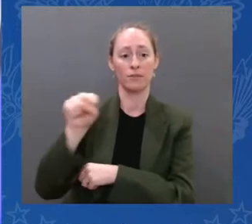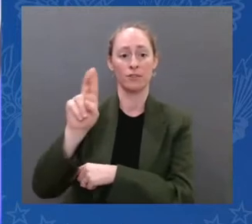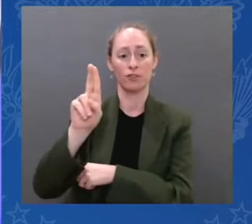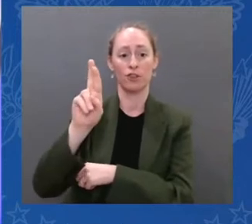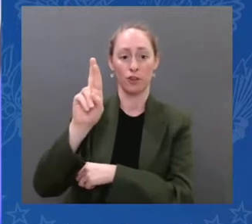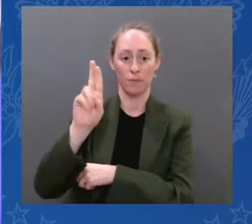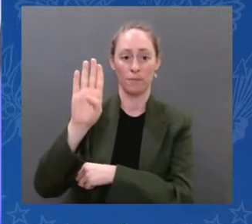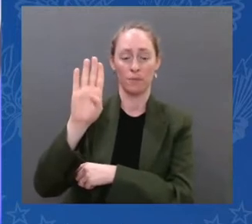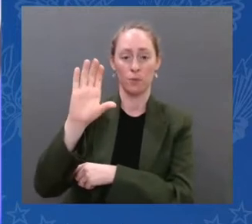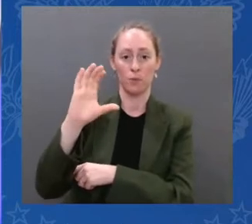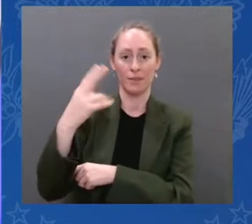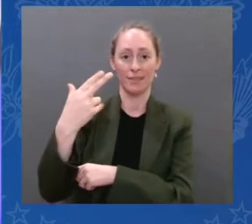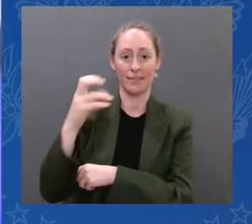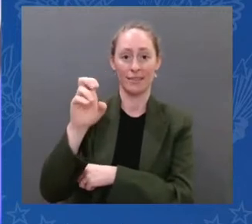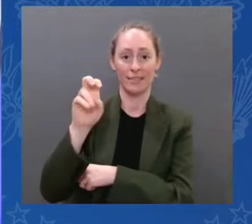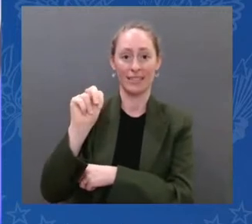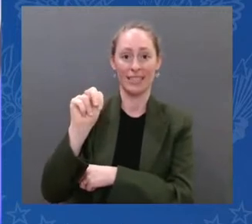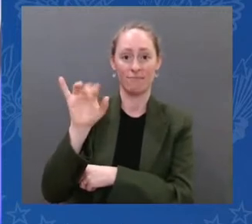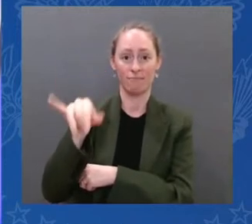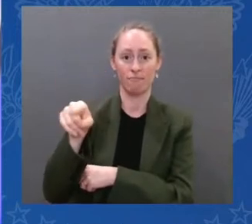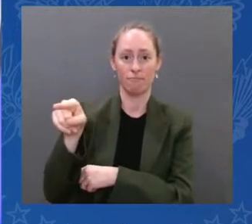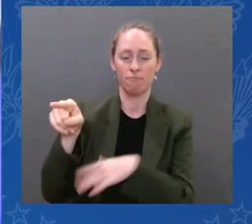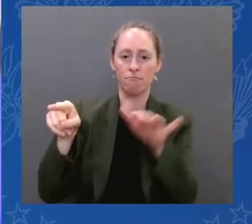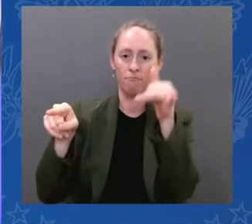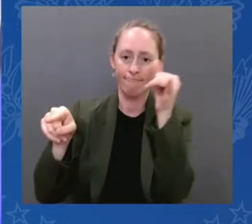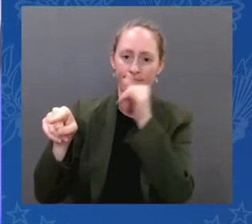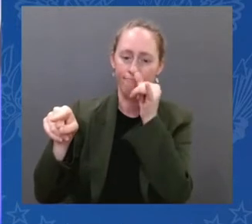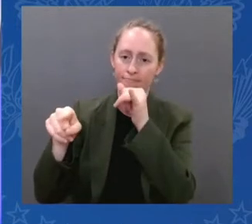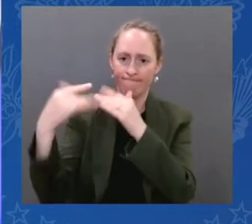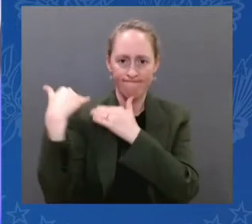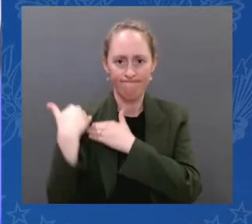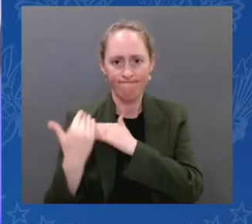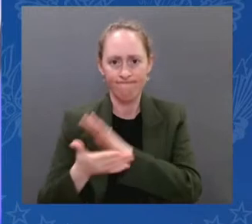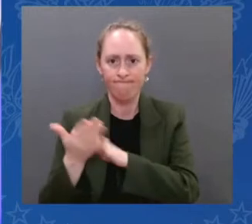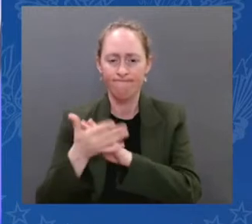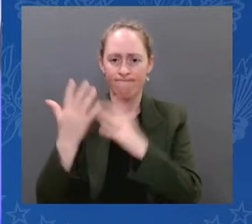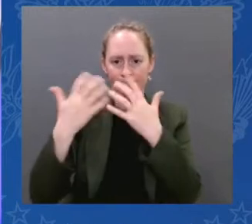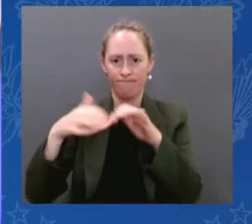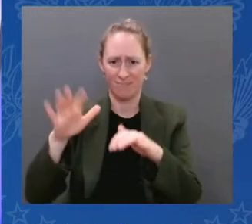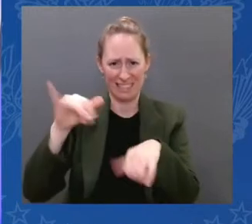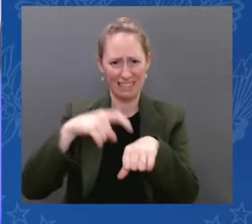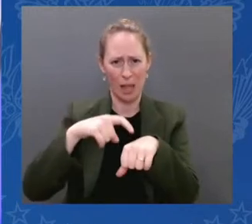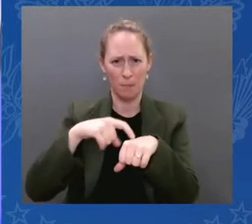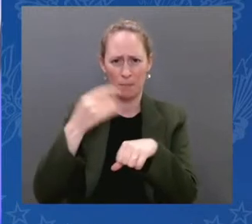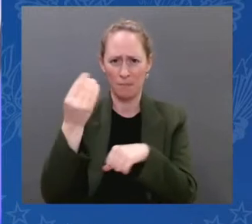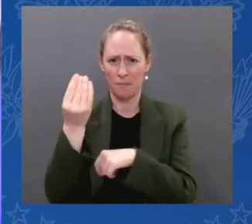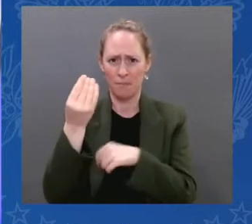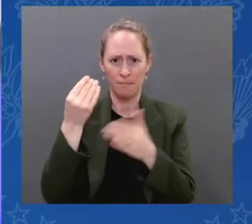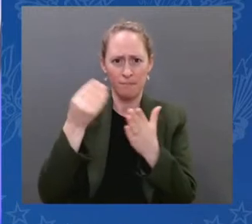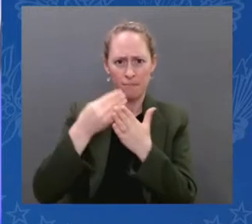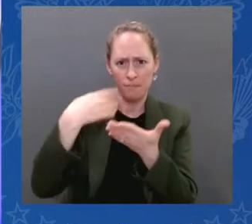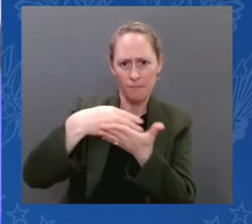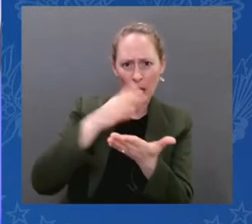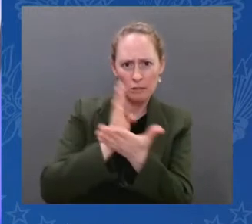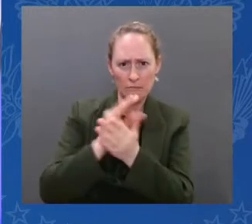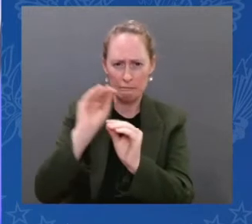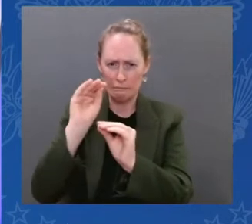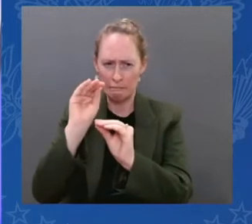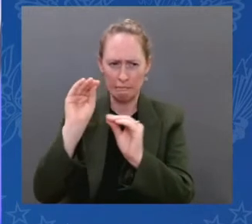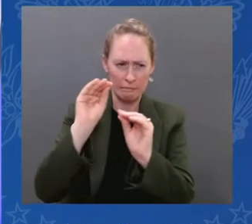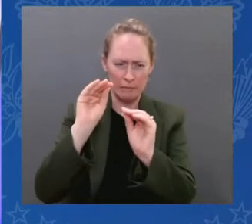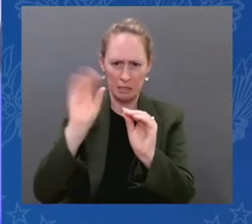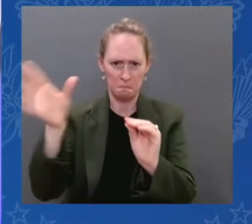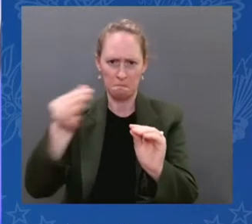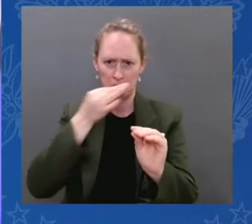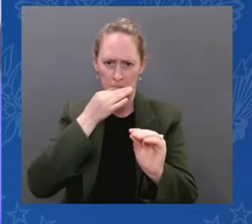that you're going to meet to direct it. And the result is what you've seen. So what an